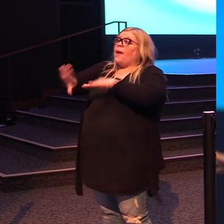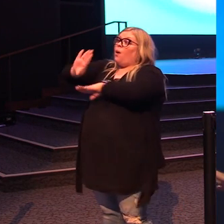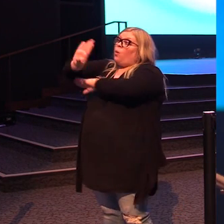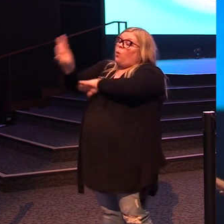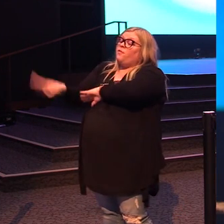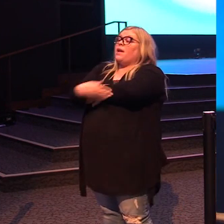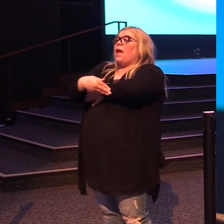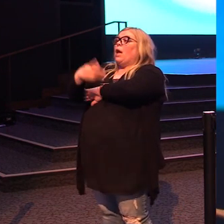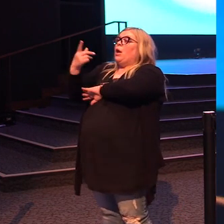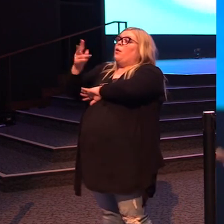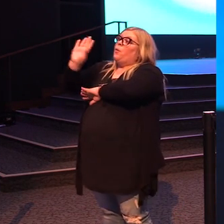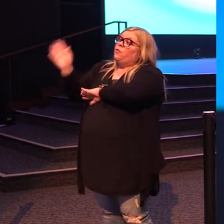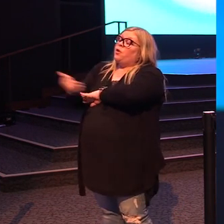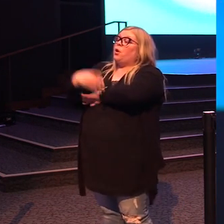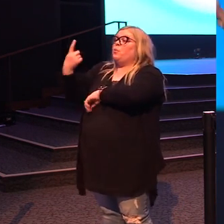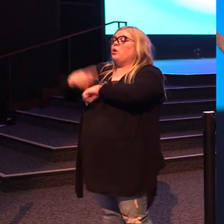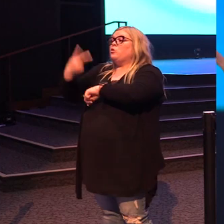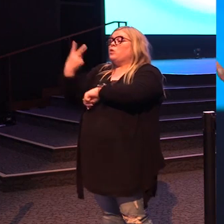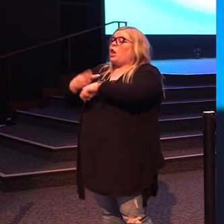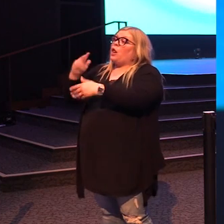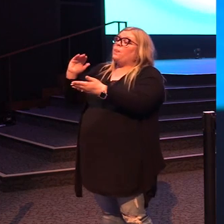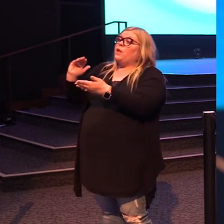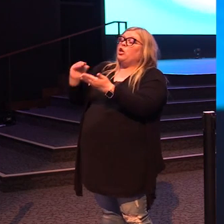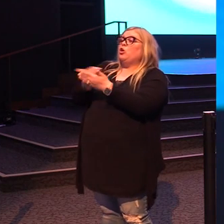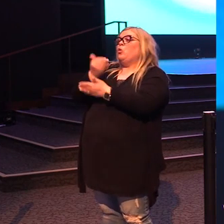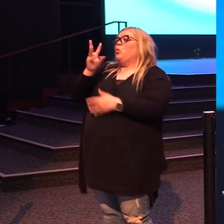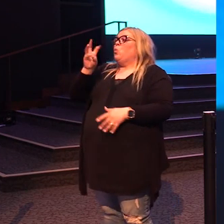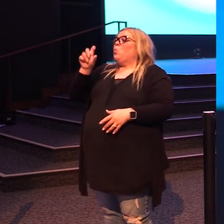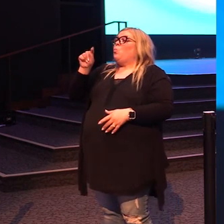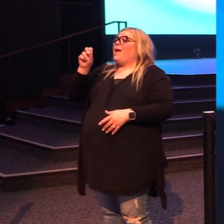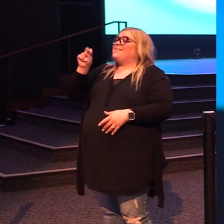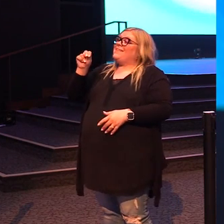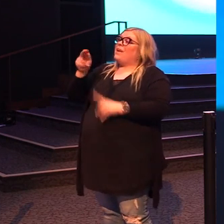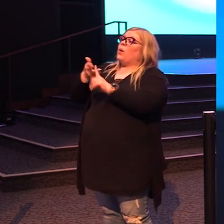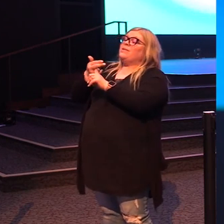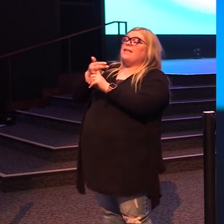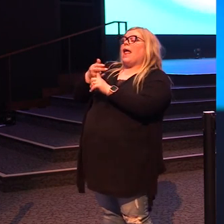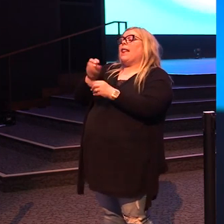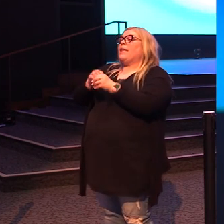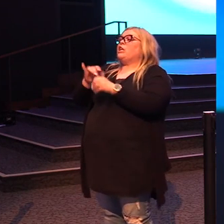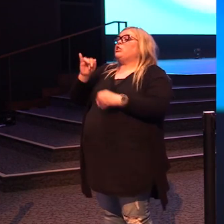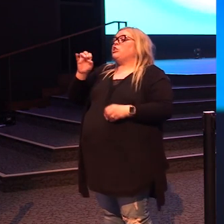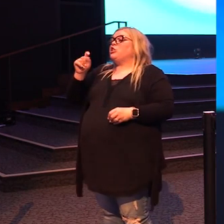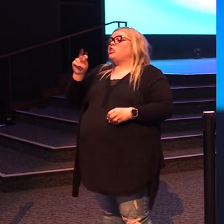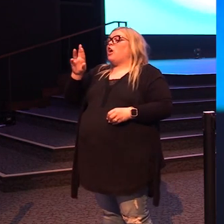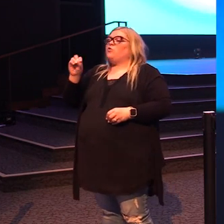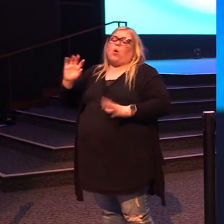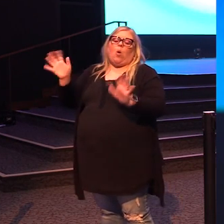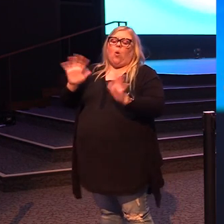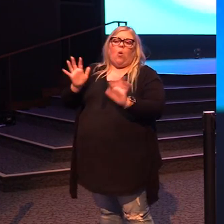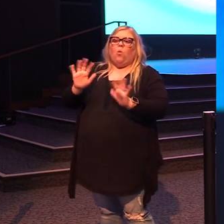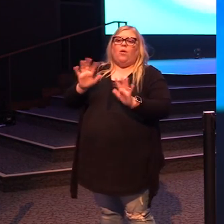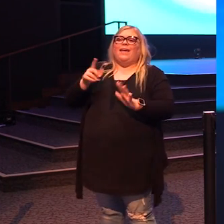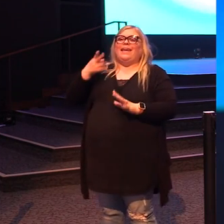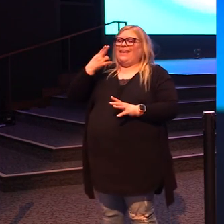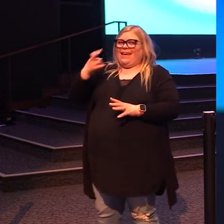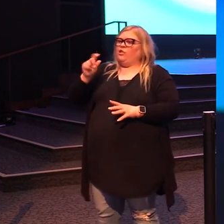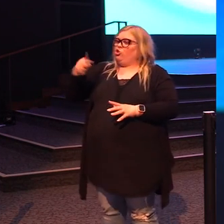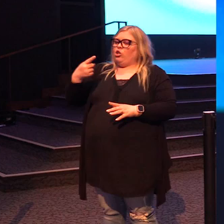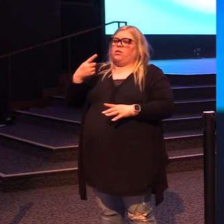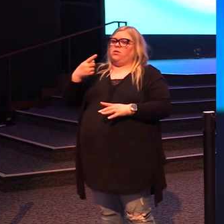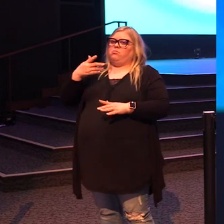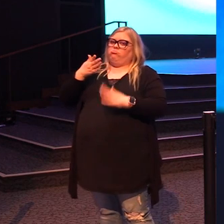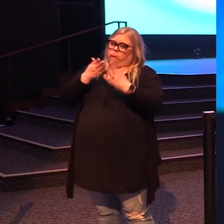couple of days stay at the New Westin in Jericho. He's not planning to camp out there. He is passing